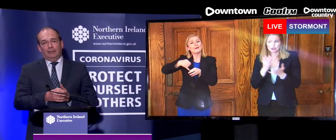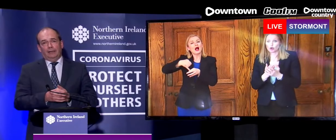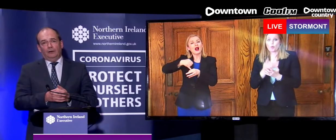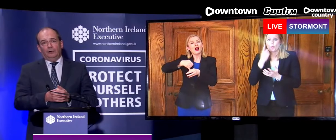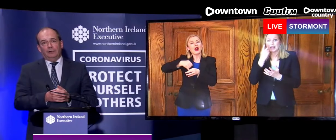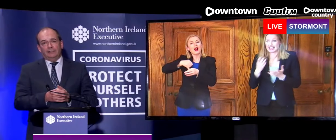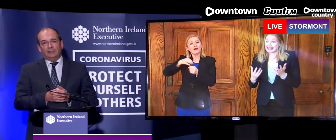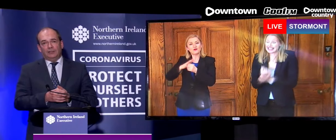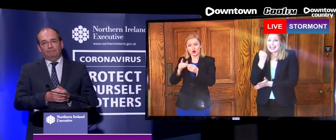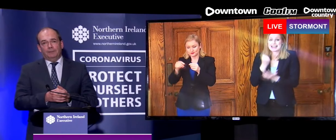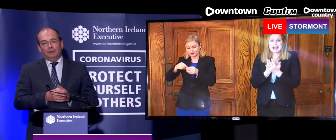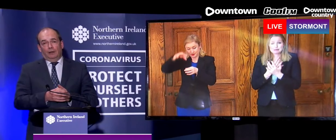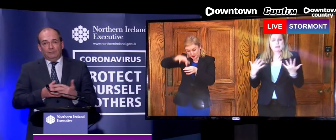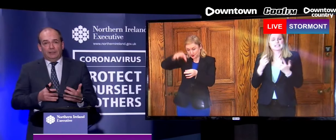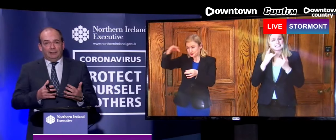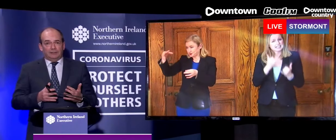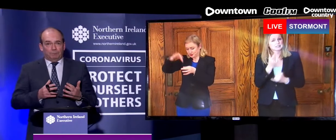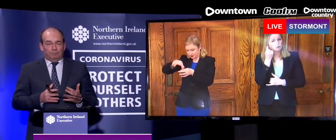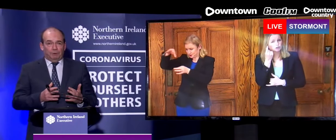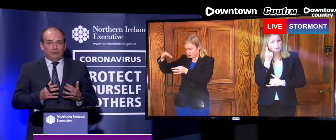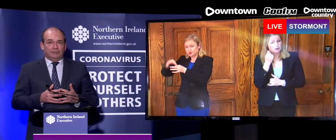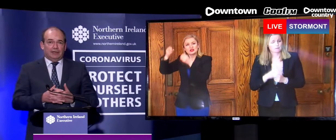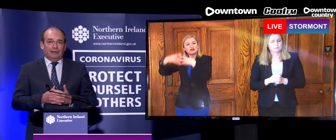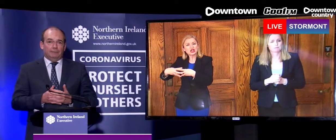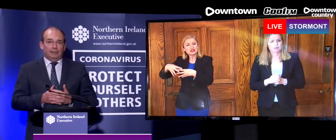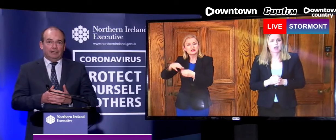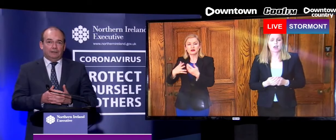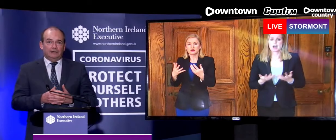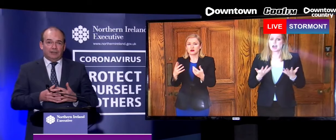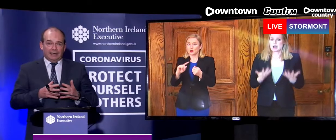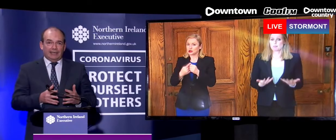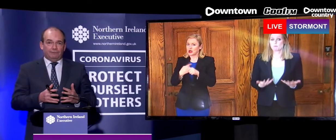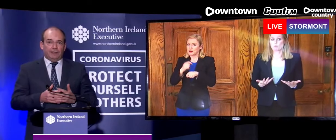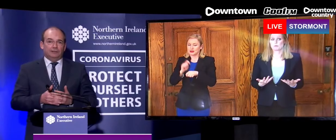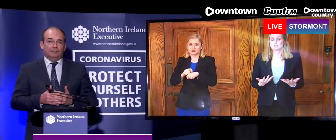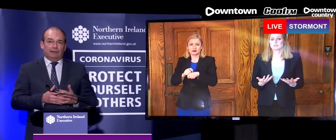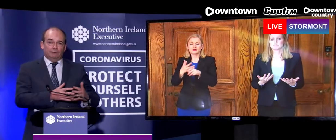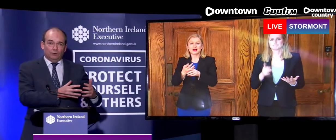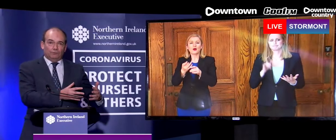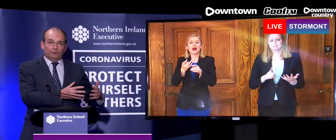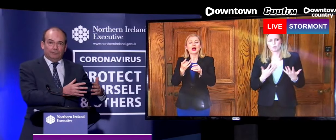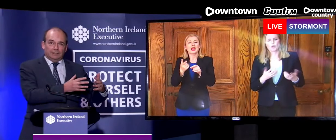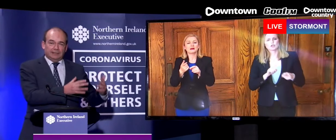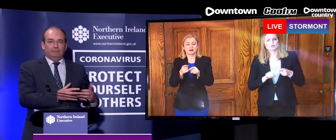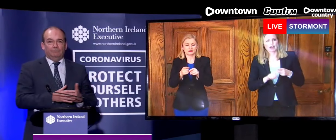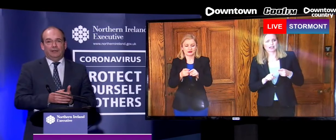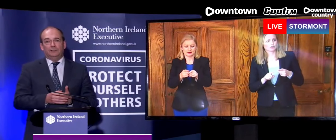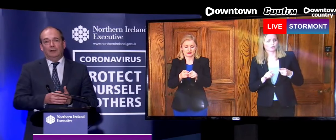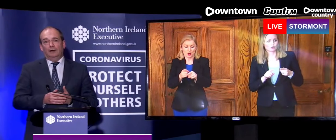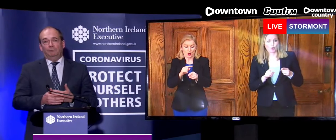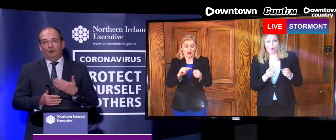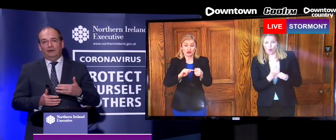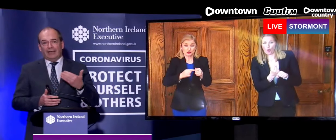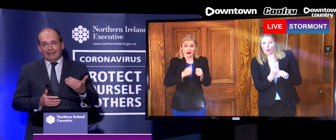up our testing. Obviously, at this point in time, in the delay phase, having moved from the containment